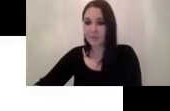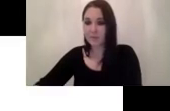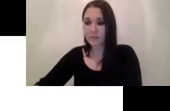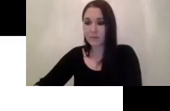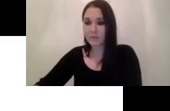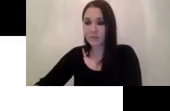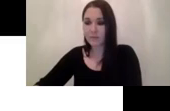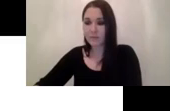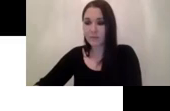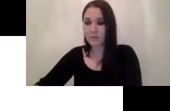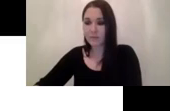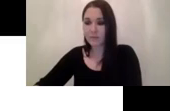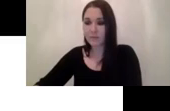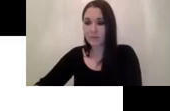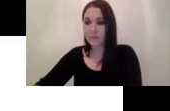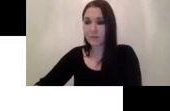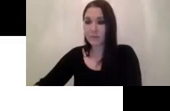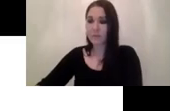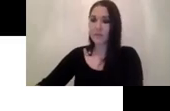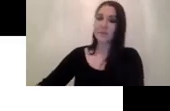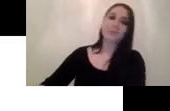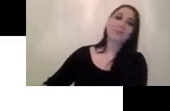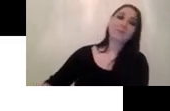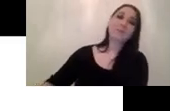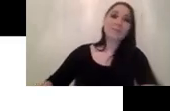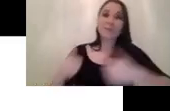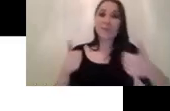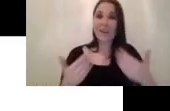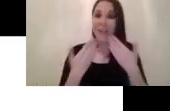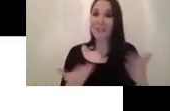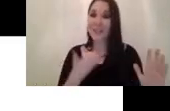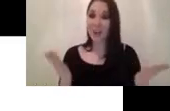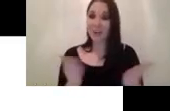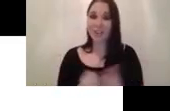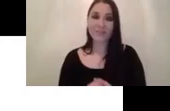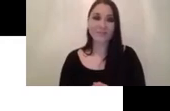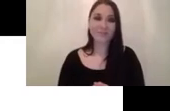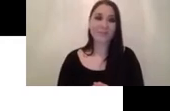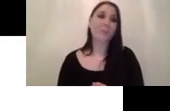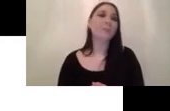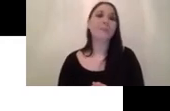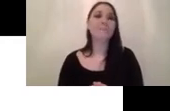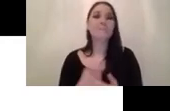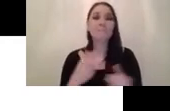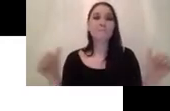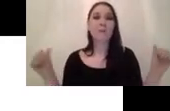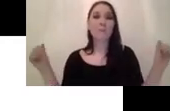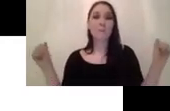thanks um hey uh yeah thanks for the introduction uh just give a little brief um